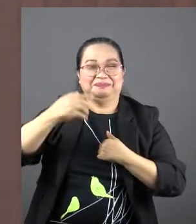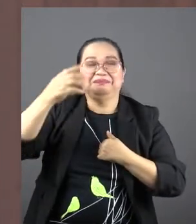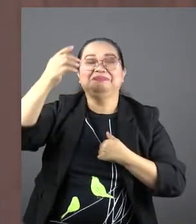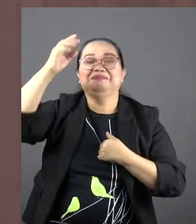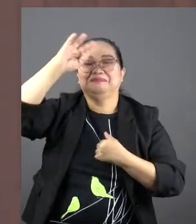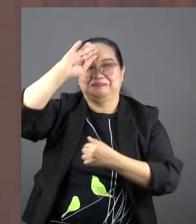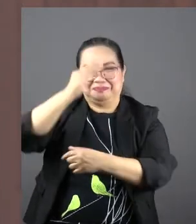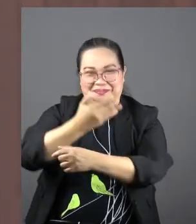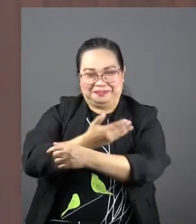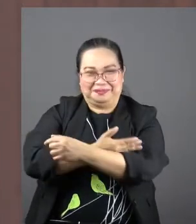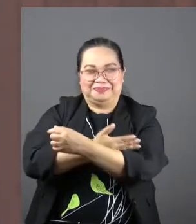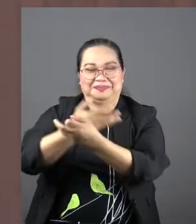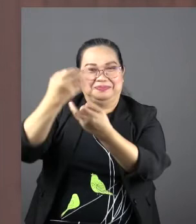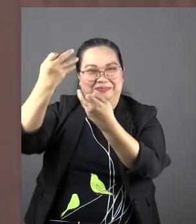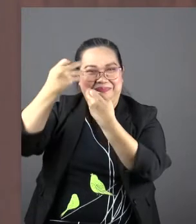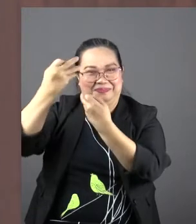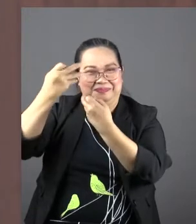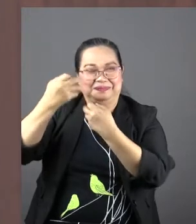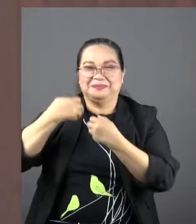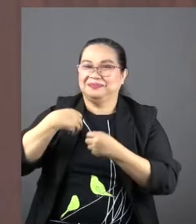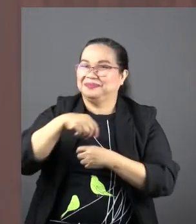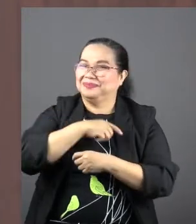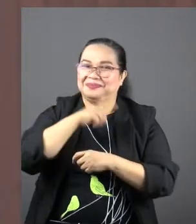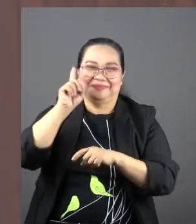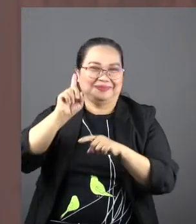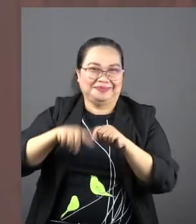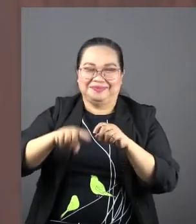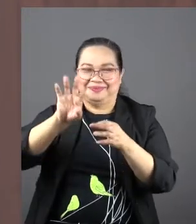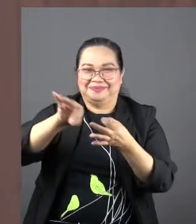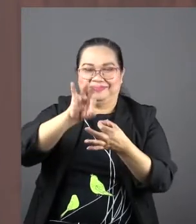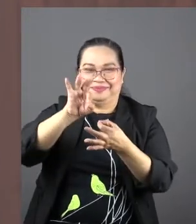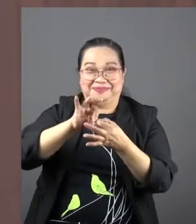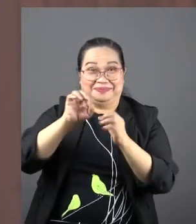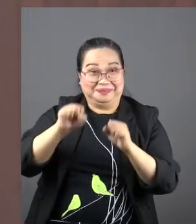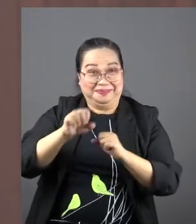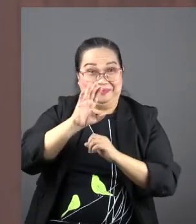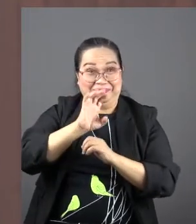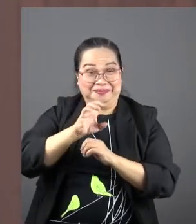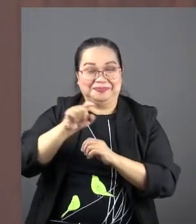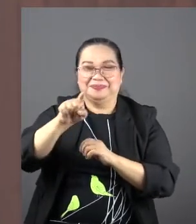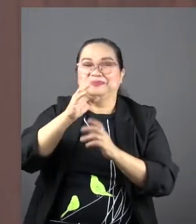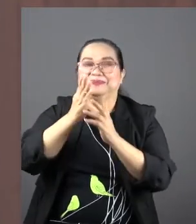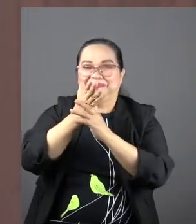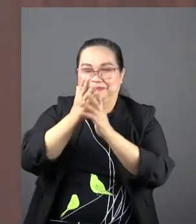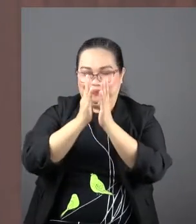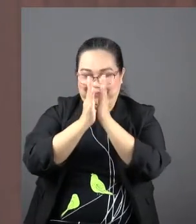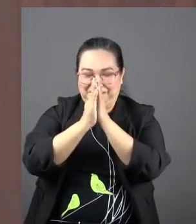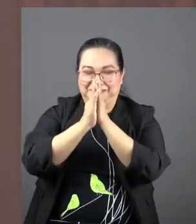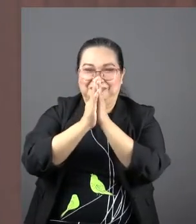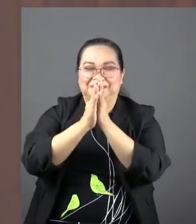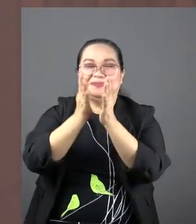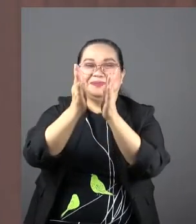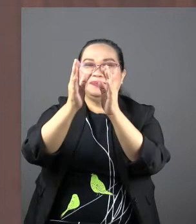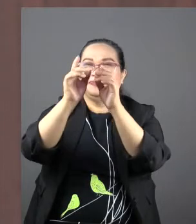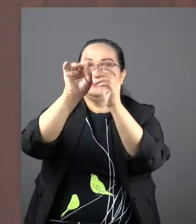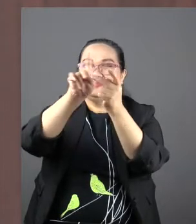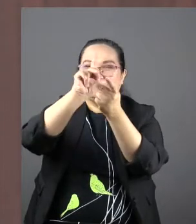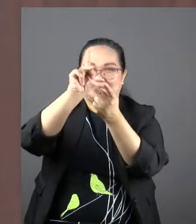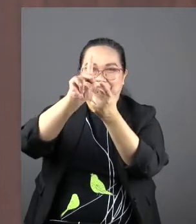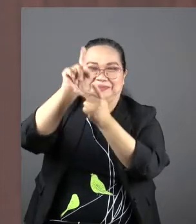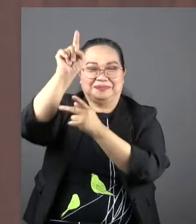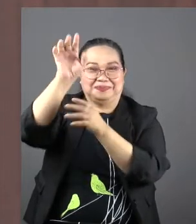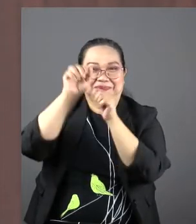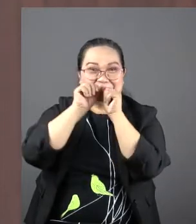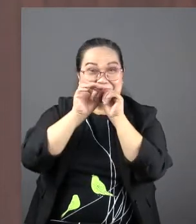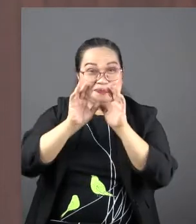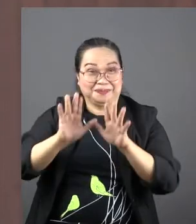mothers we can never do a perfect job can we but through prayer ask a perfect God to bless your